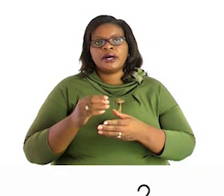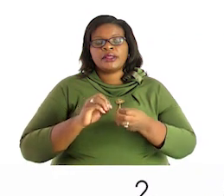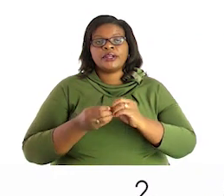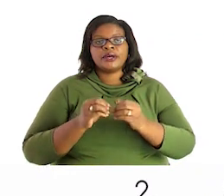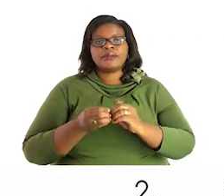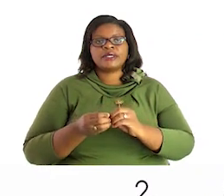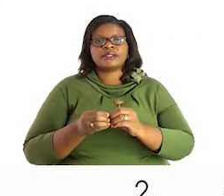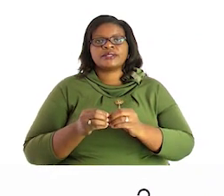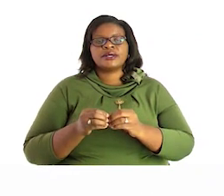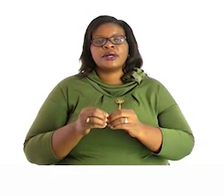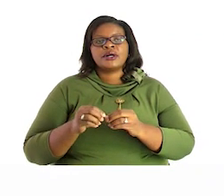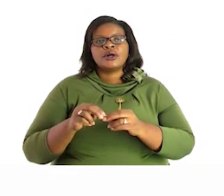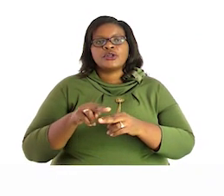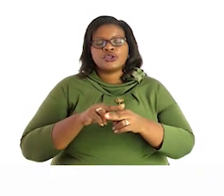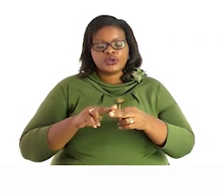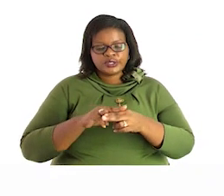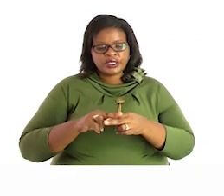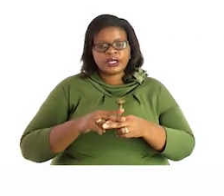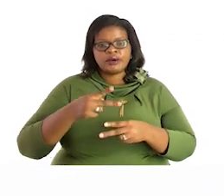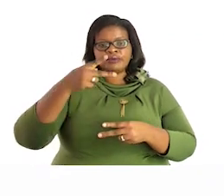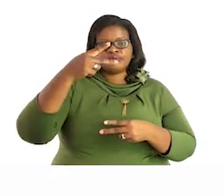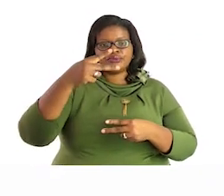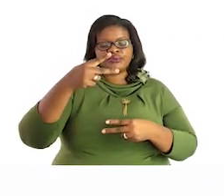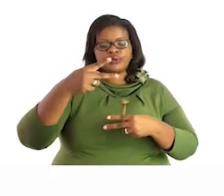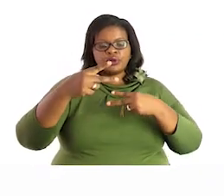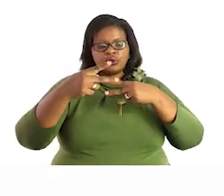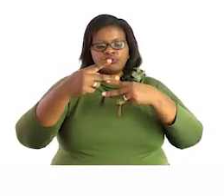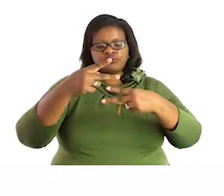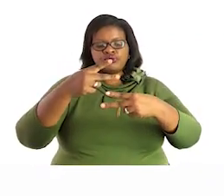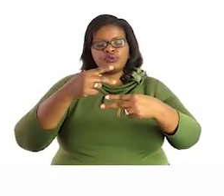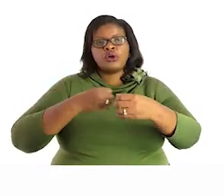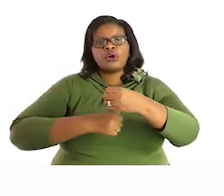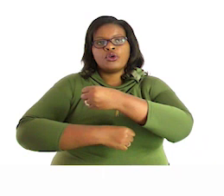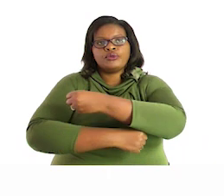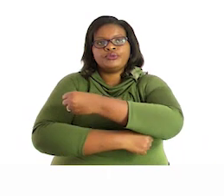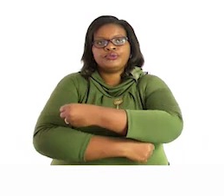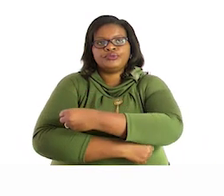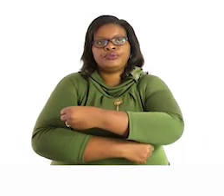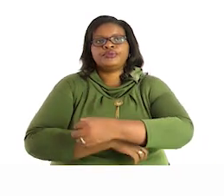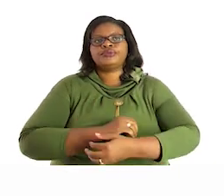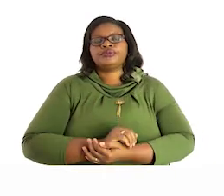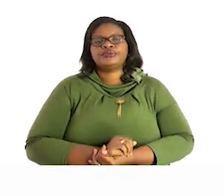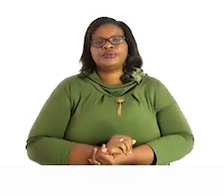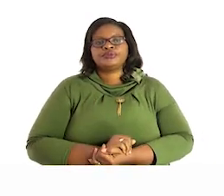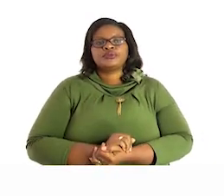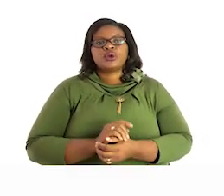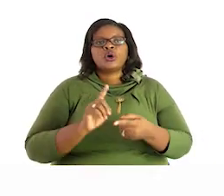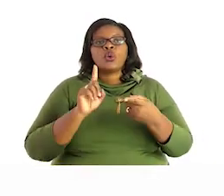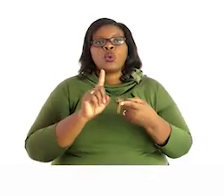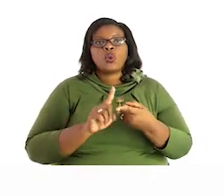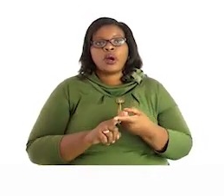of greater than less than or equal to number one we are having two